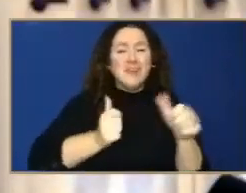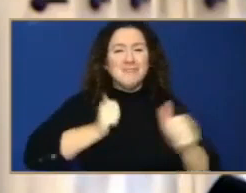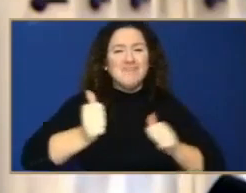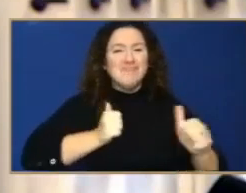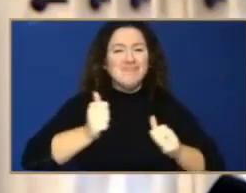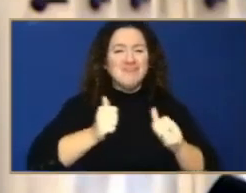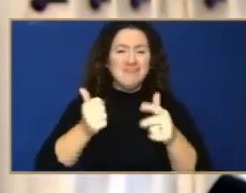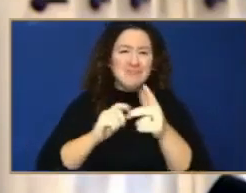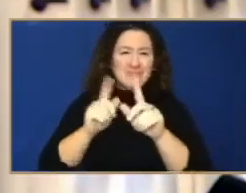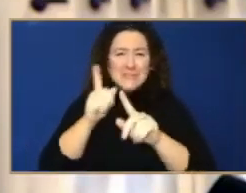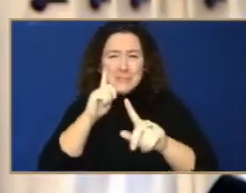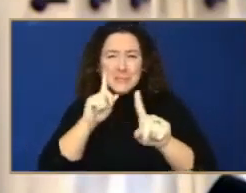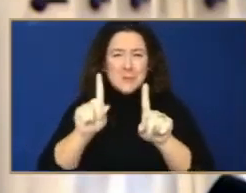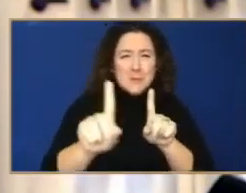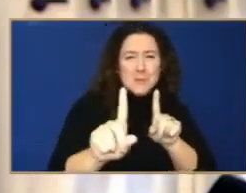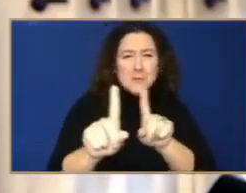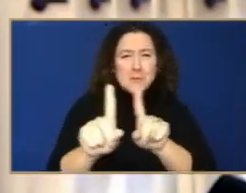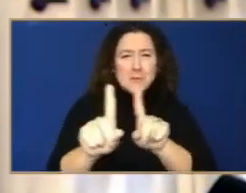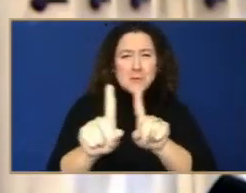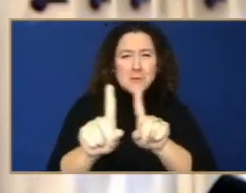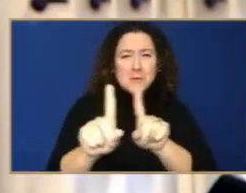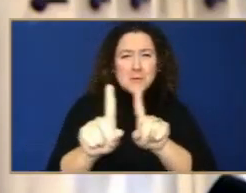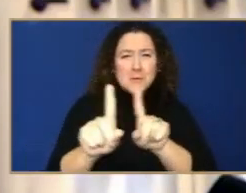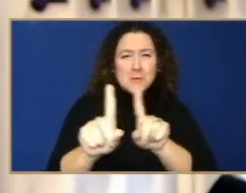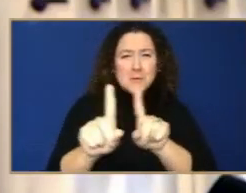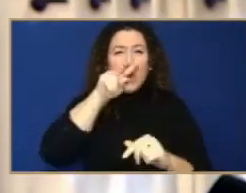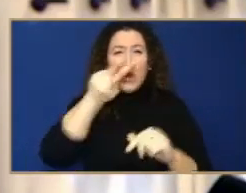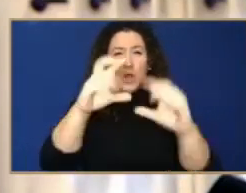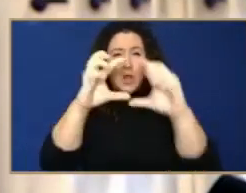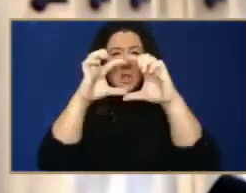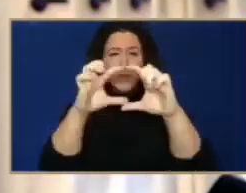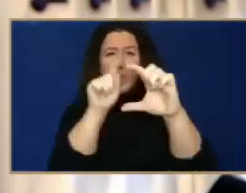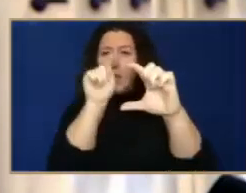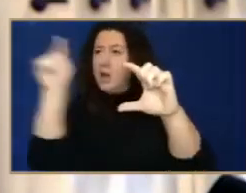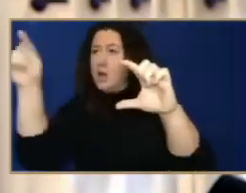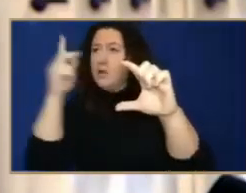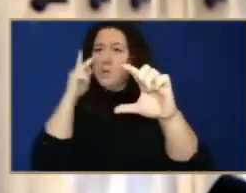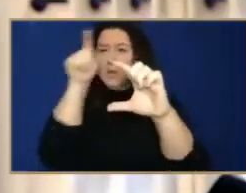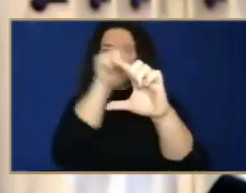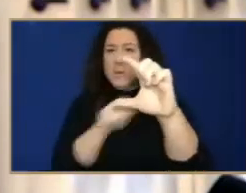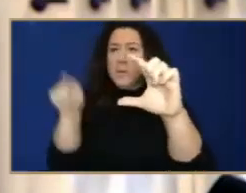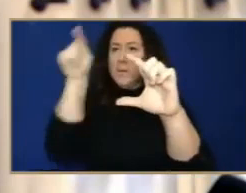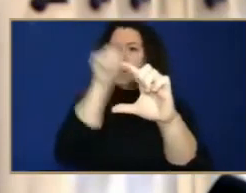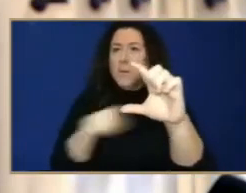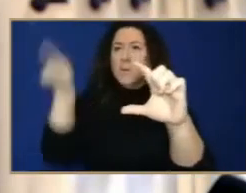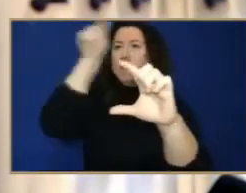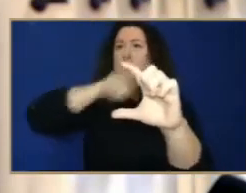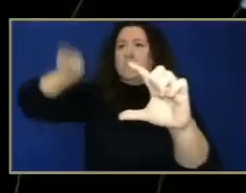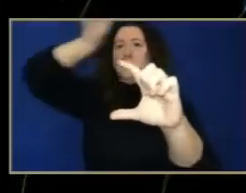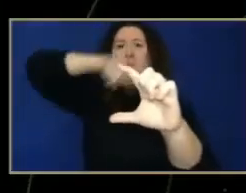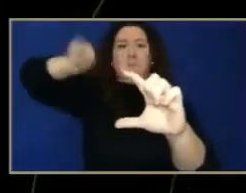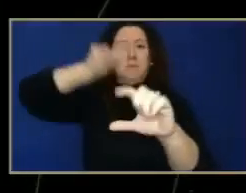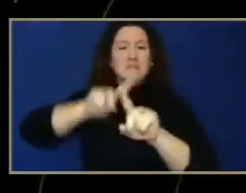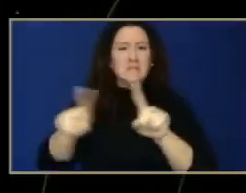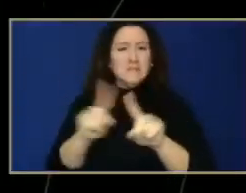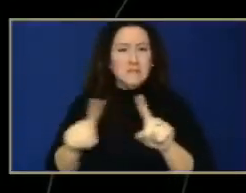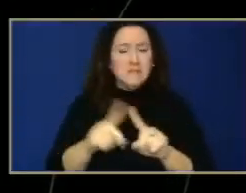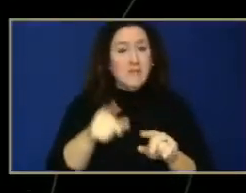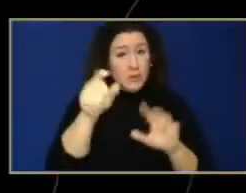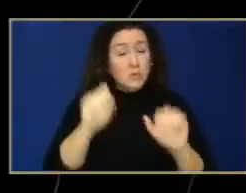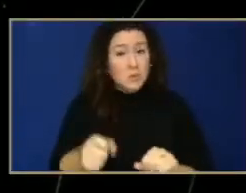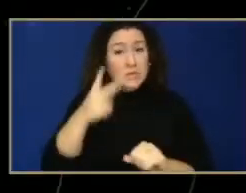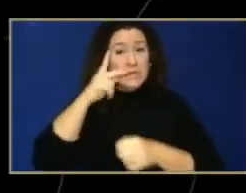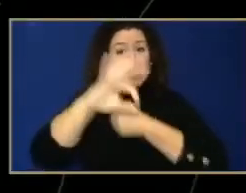are looking outward through the rest of the solar system and be able to see the rest of the planets outside of us, especially Jupiter and Saturn.